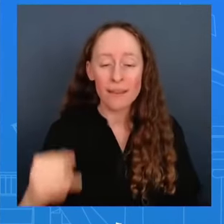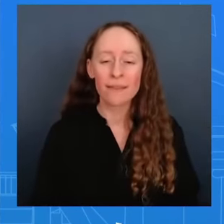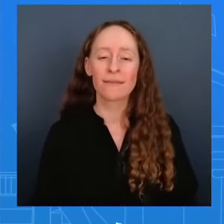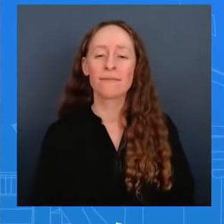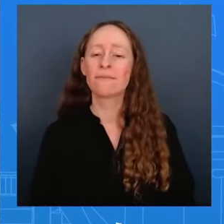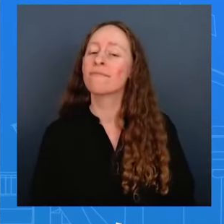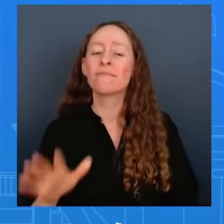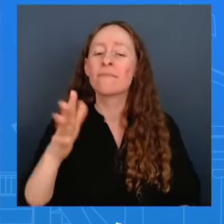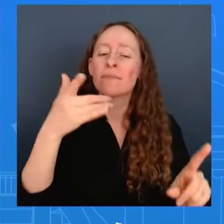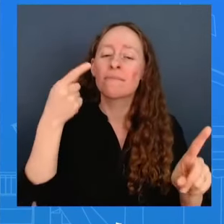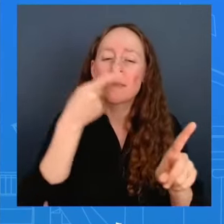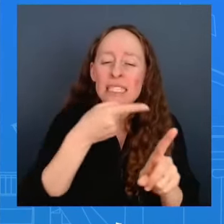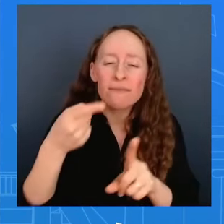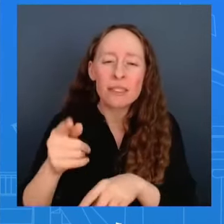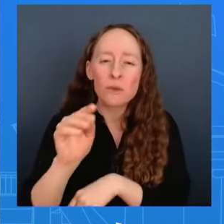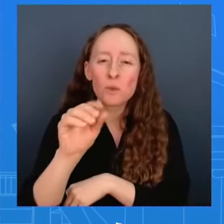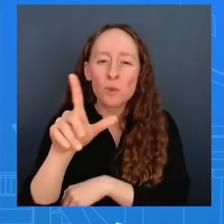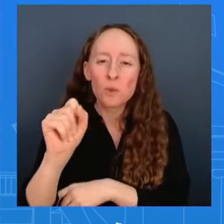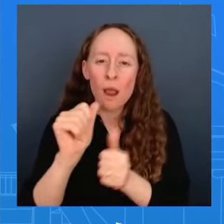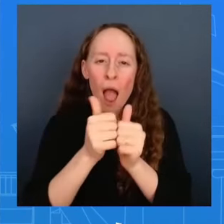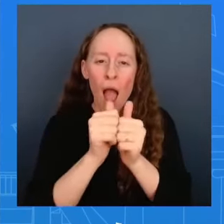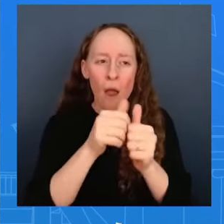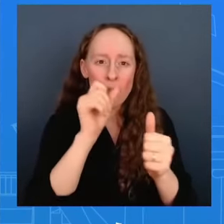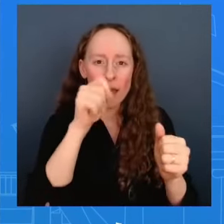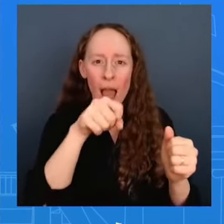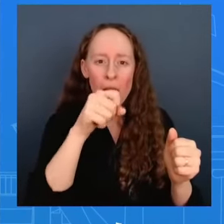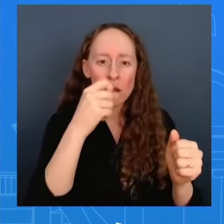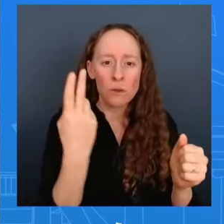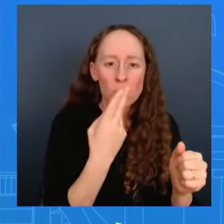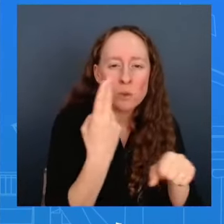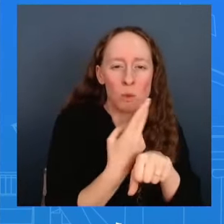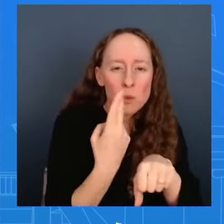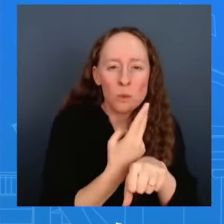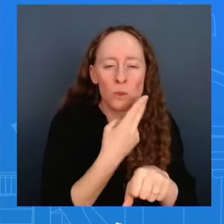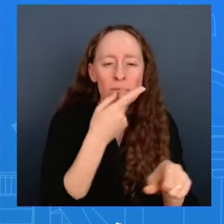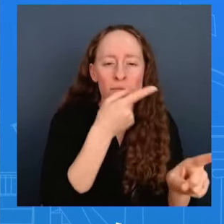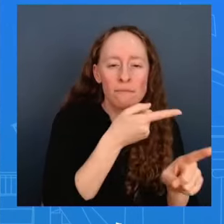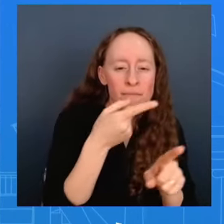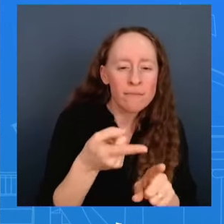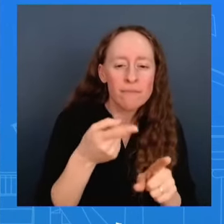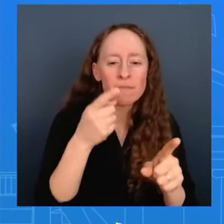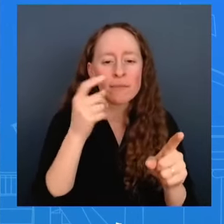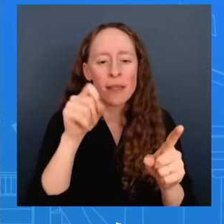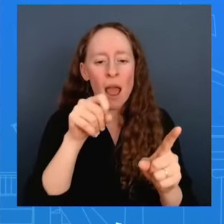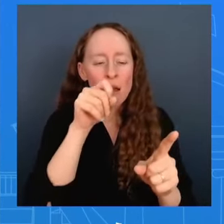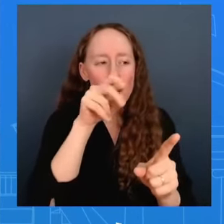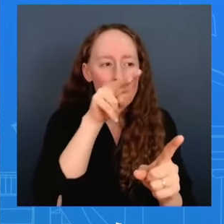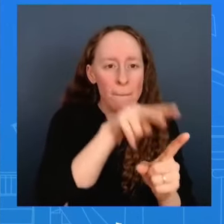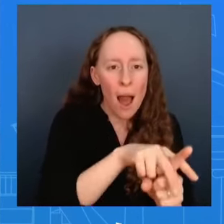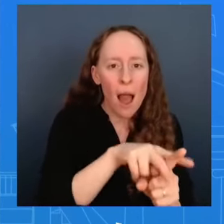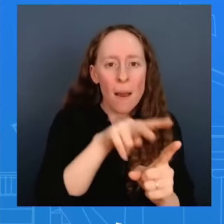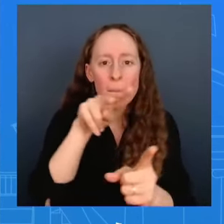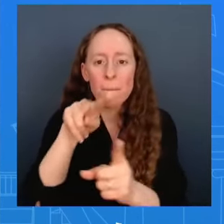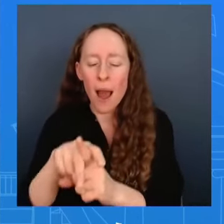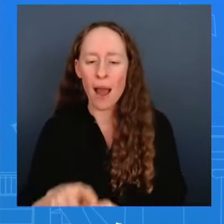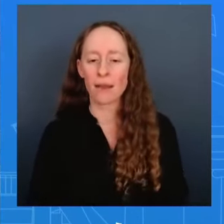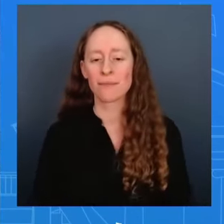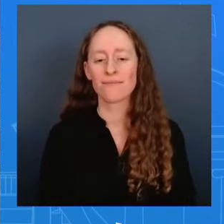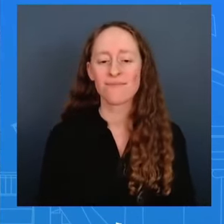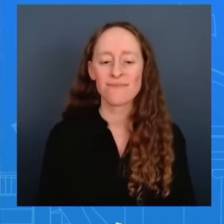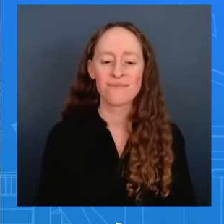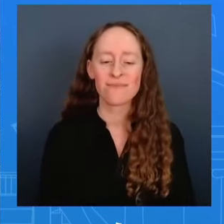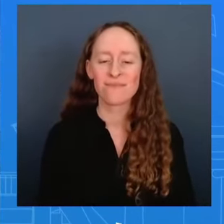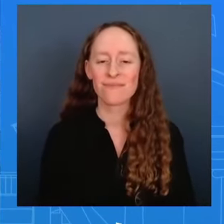or not they are articulated for a particular purpose there will obviously be costs here um who are the big losers here i mean